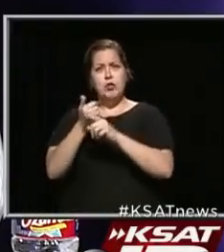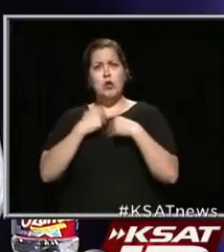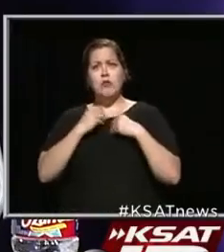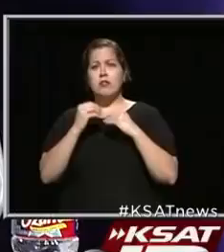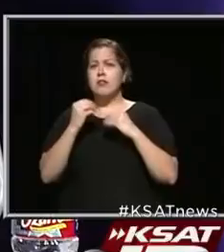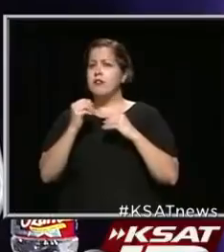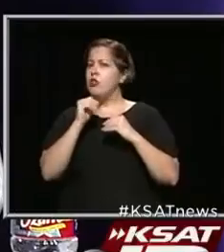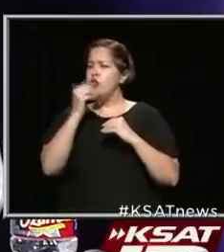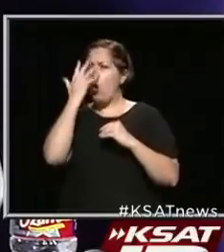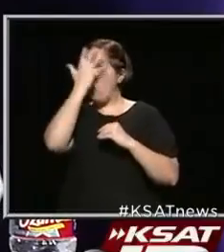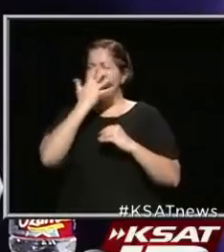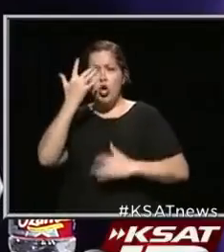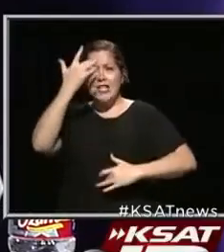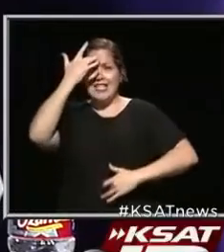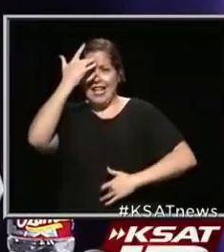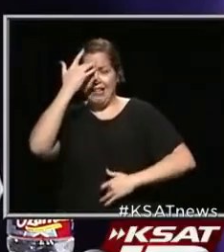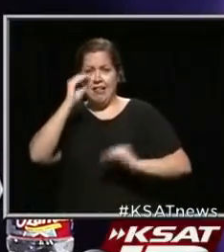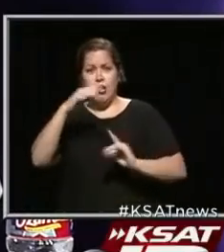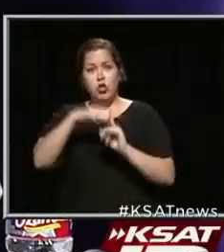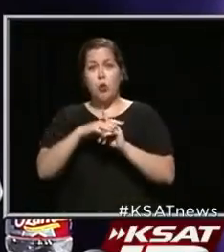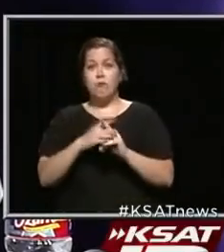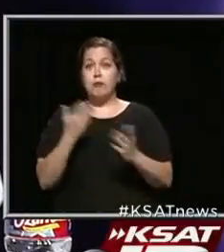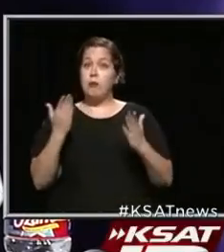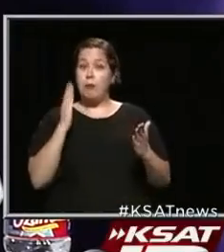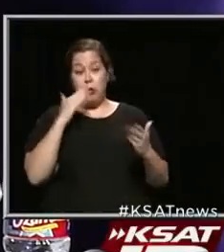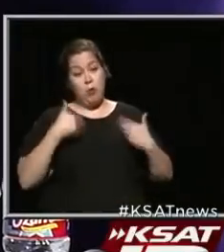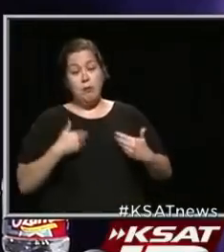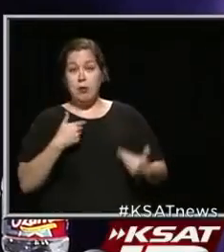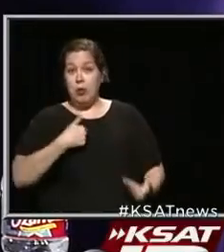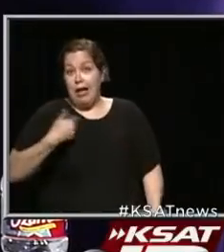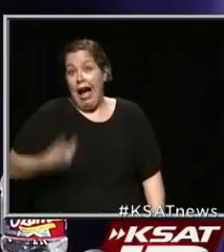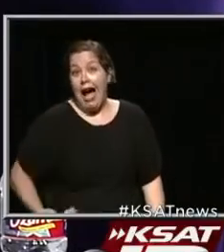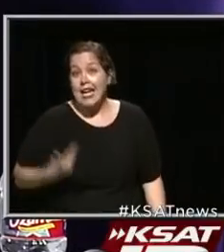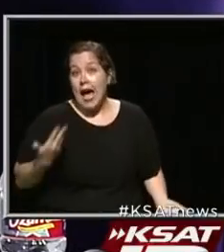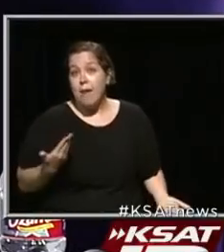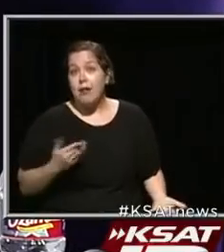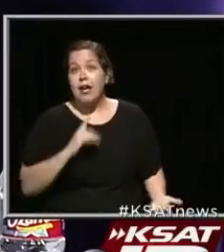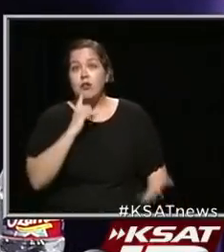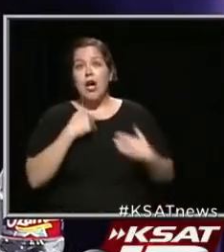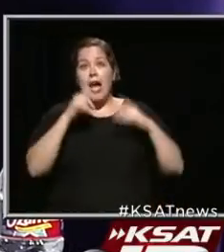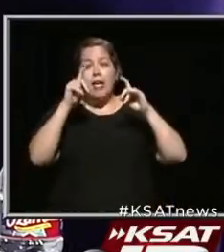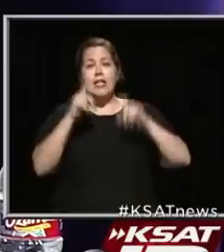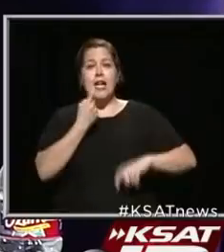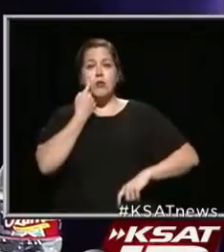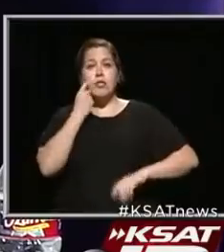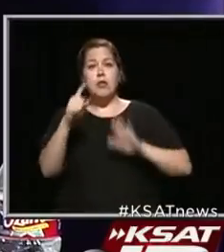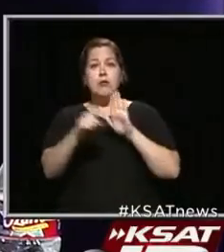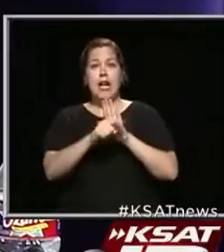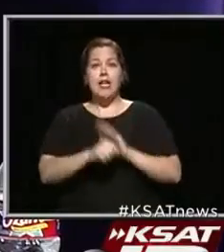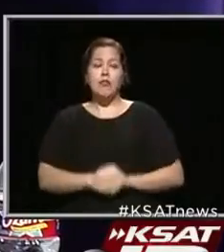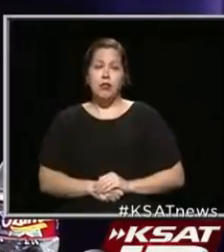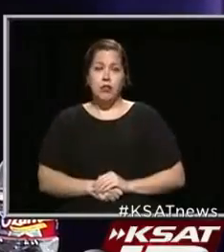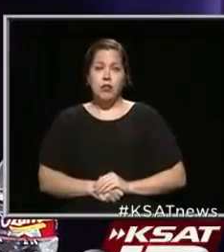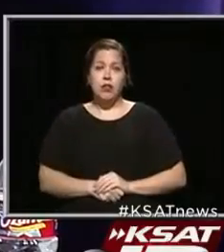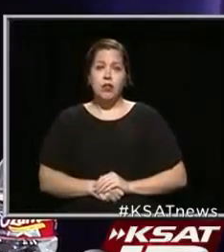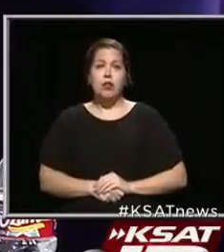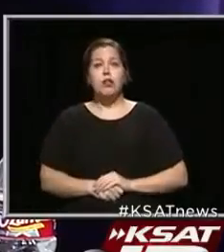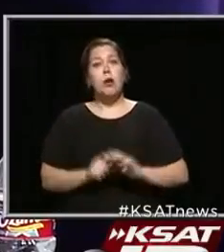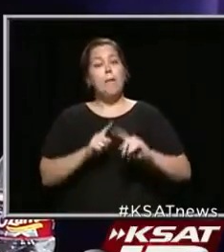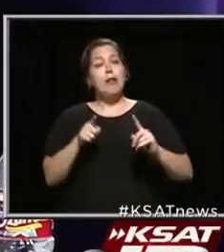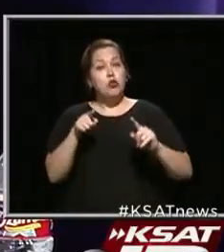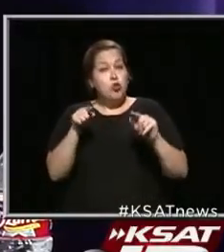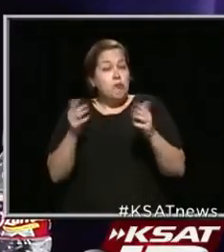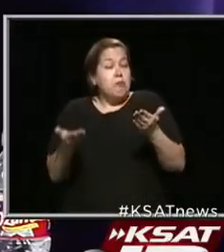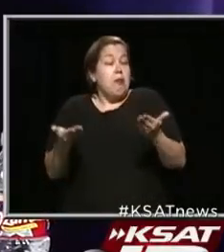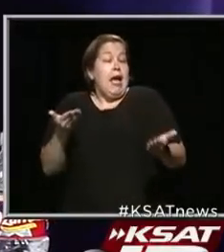symptoms, asymptomatic, I probably would be one of those. Well, I am one of those. In fact, I had a test the other day, and it was negative. But, you know, you could